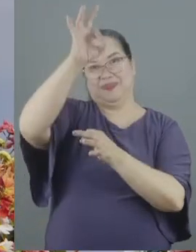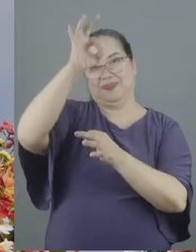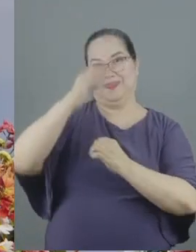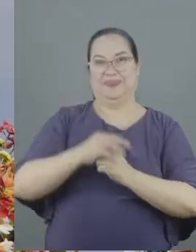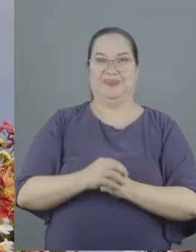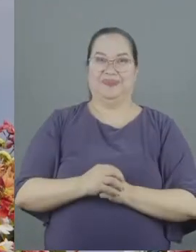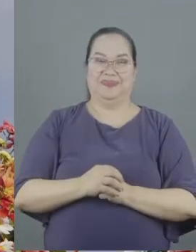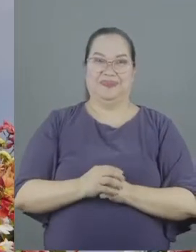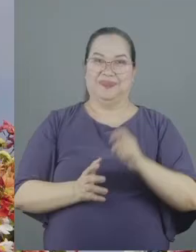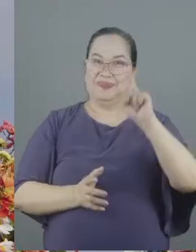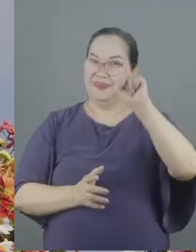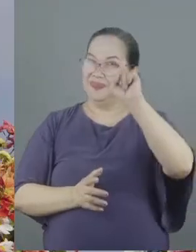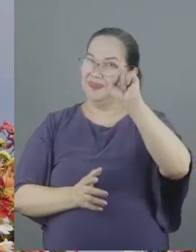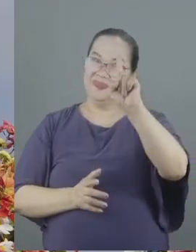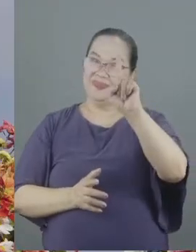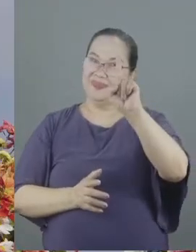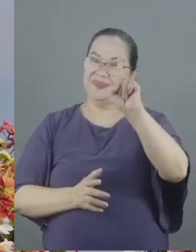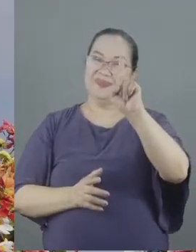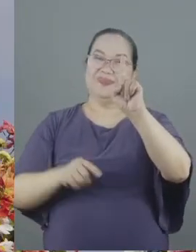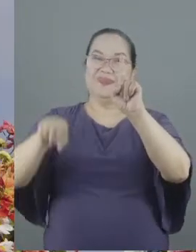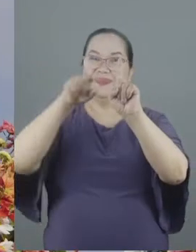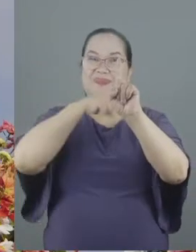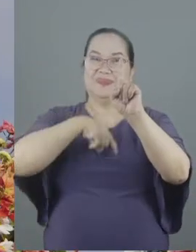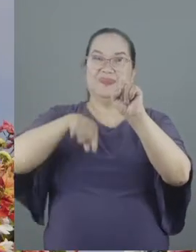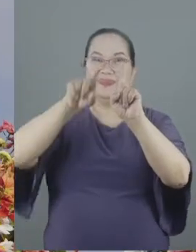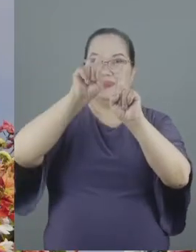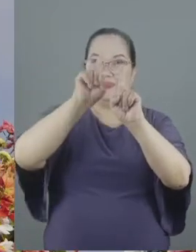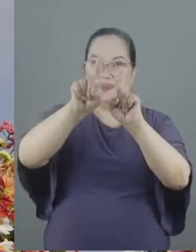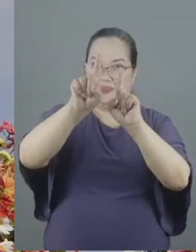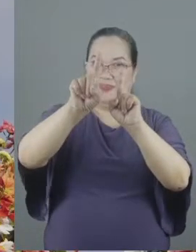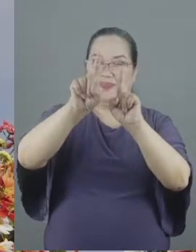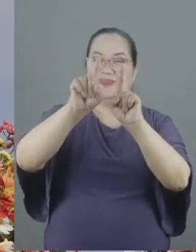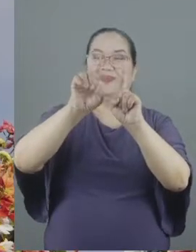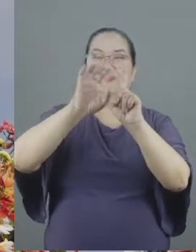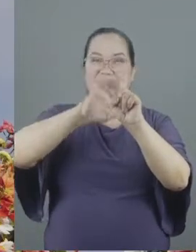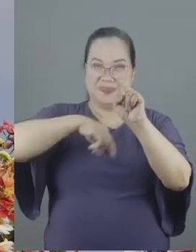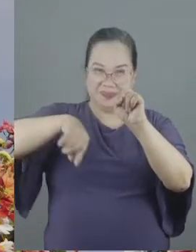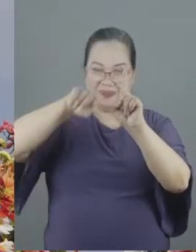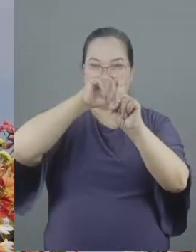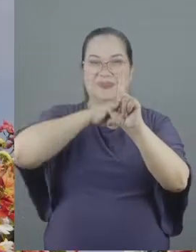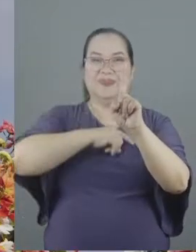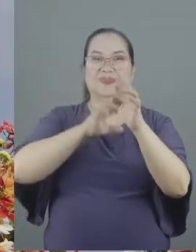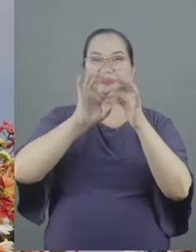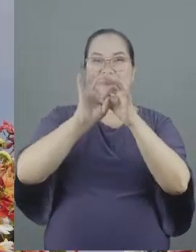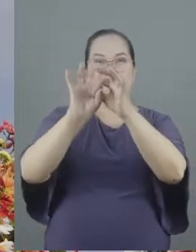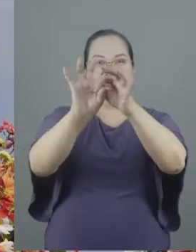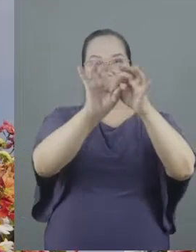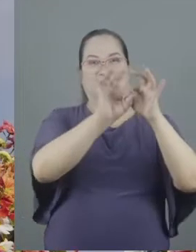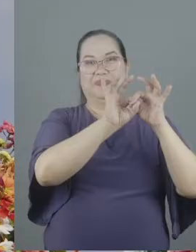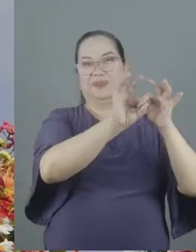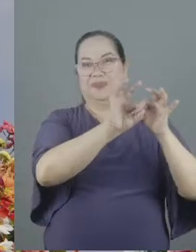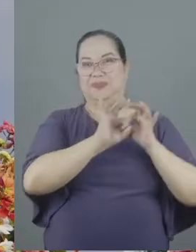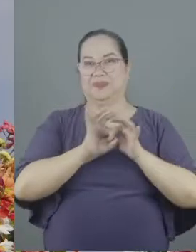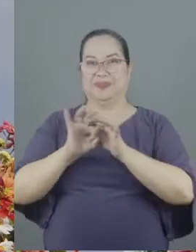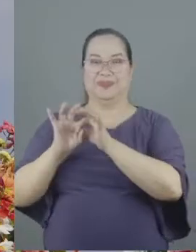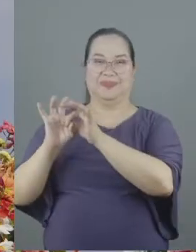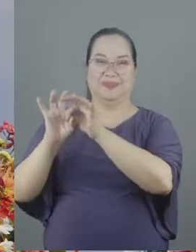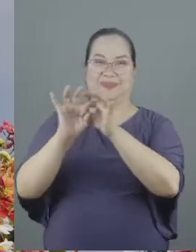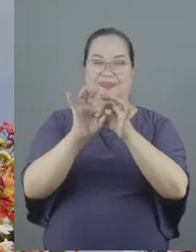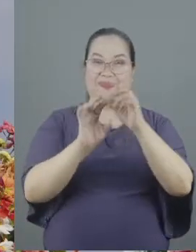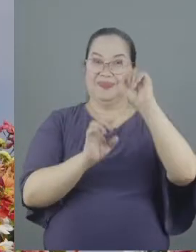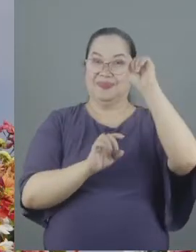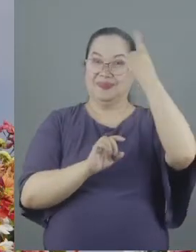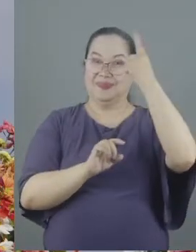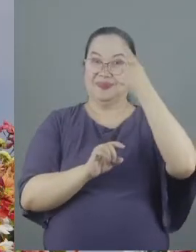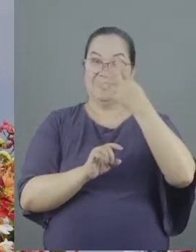one we are one we are to be one with one another so first in the first four